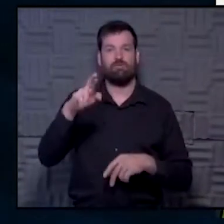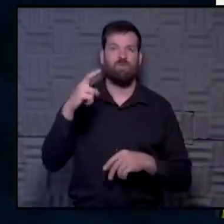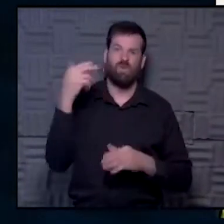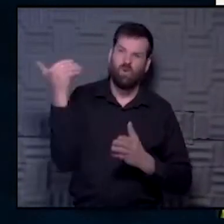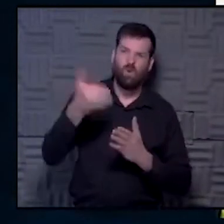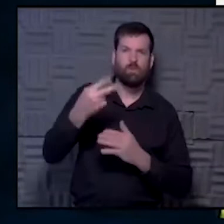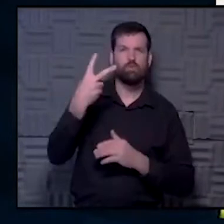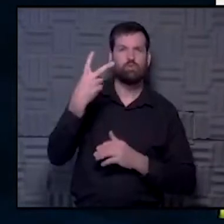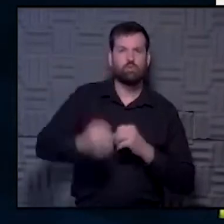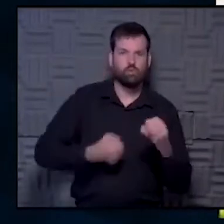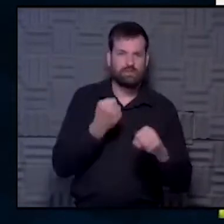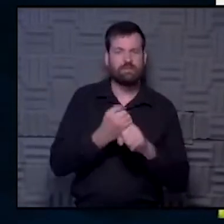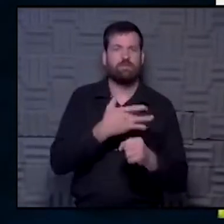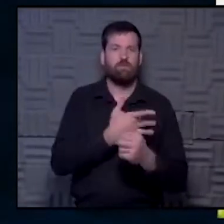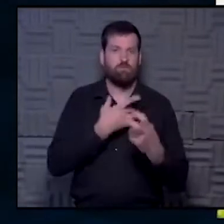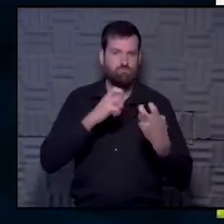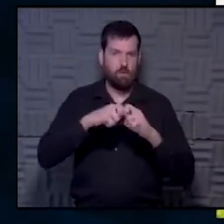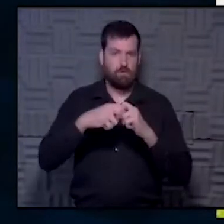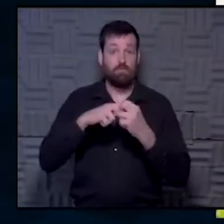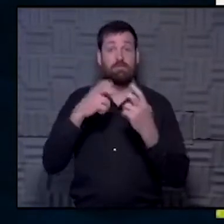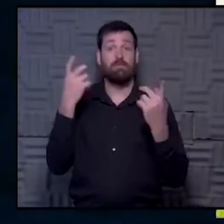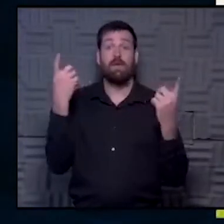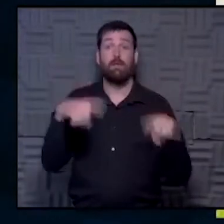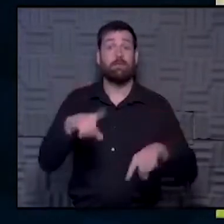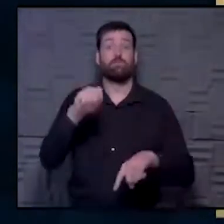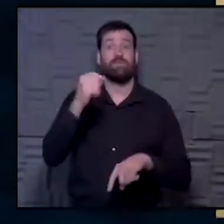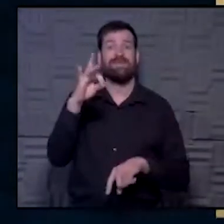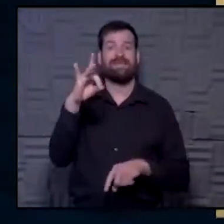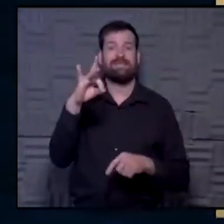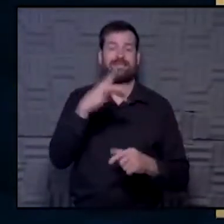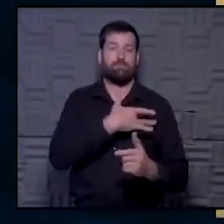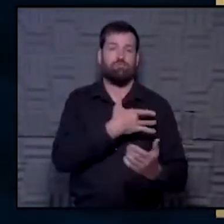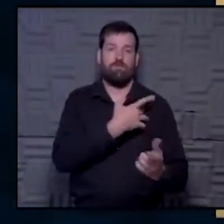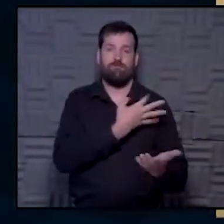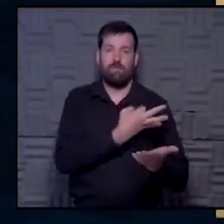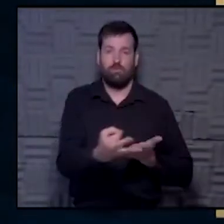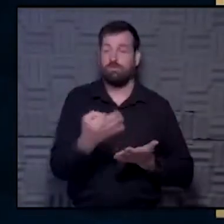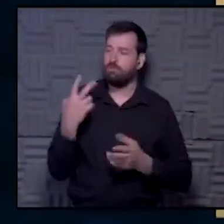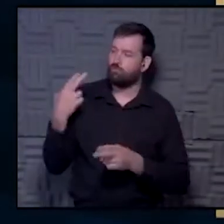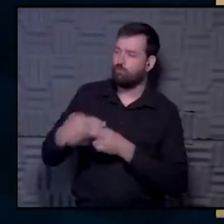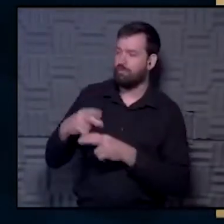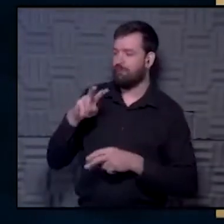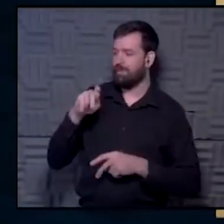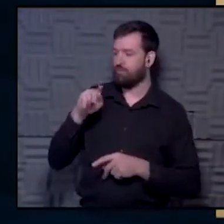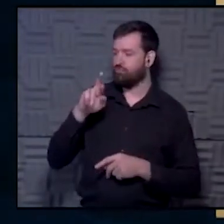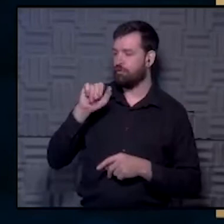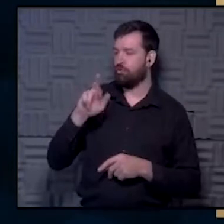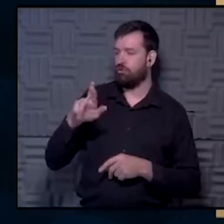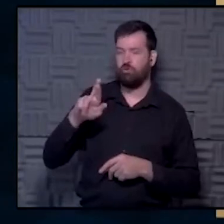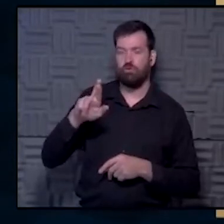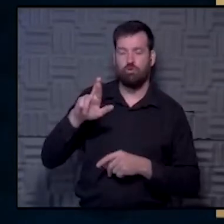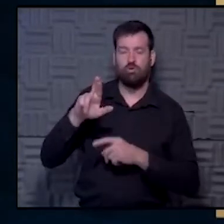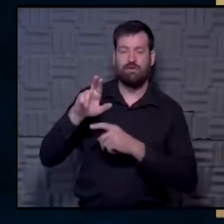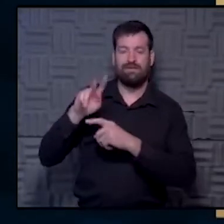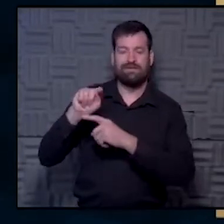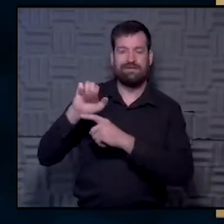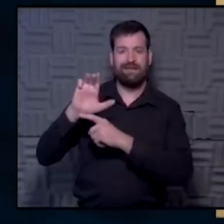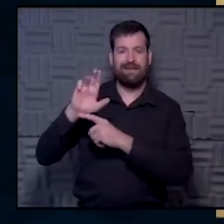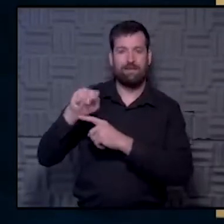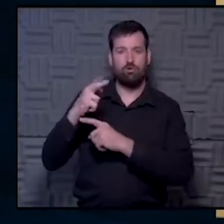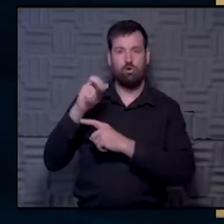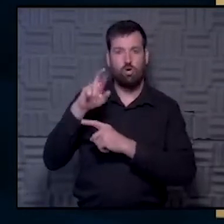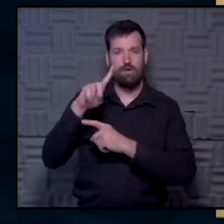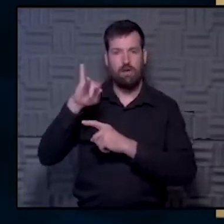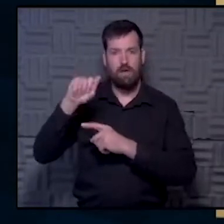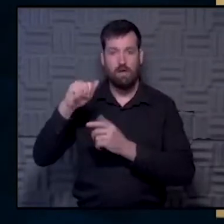of heart problems that led to heart failure in 2018. He had what's called ventricular tachycardia, which is basically a